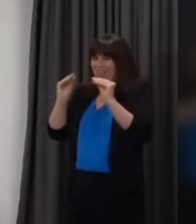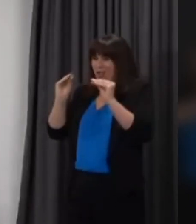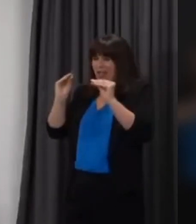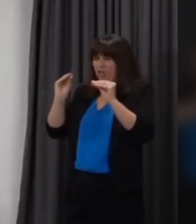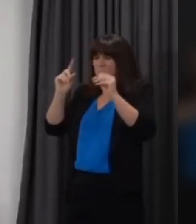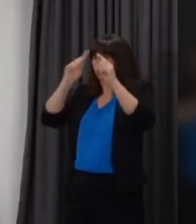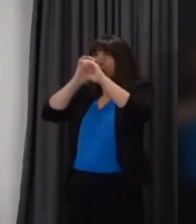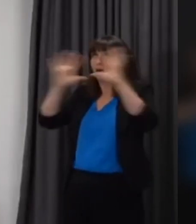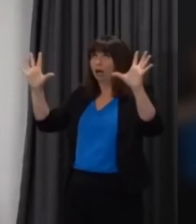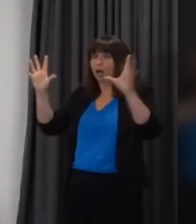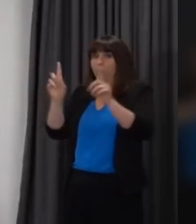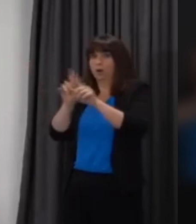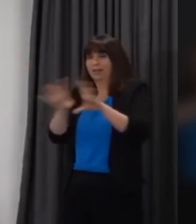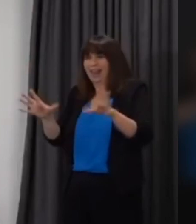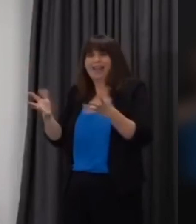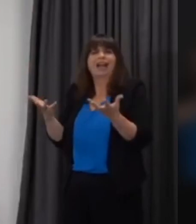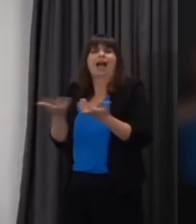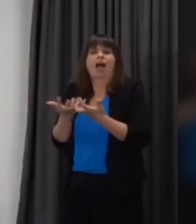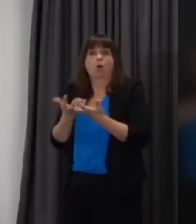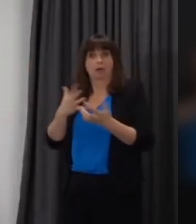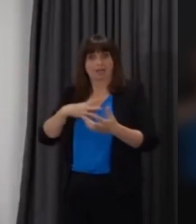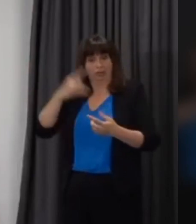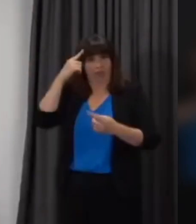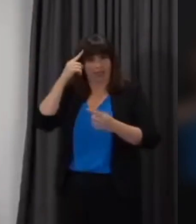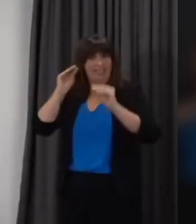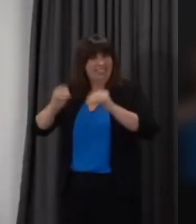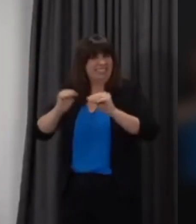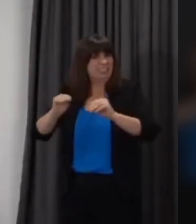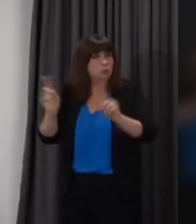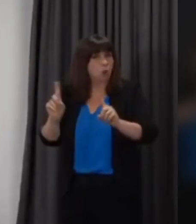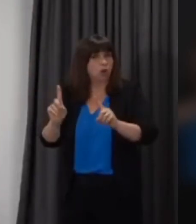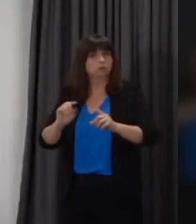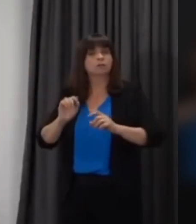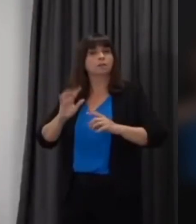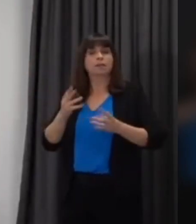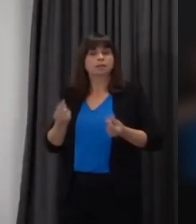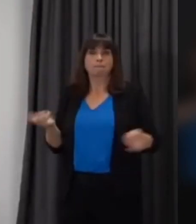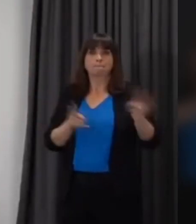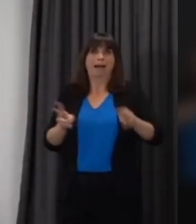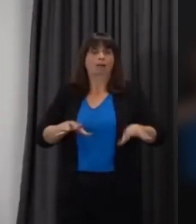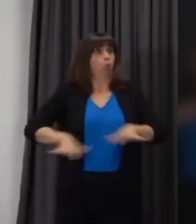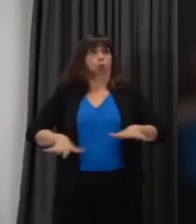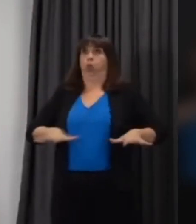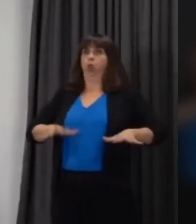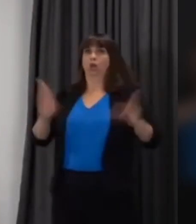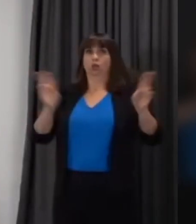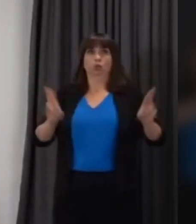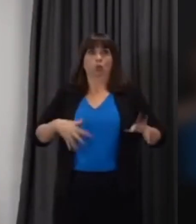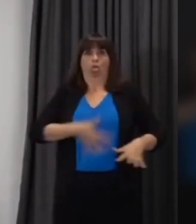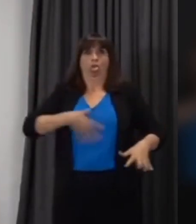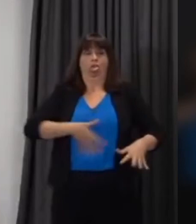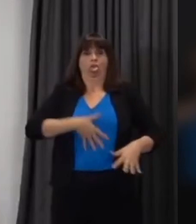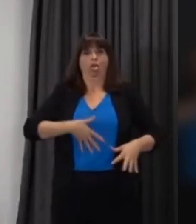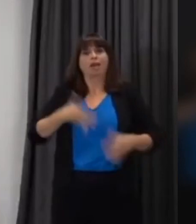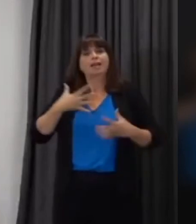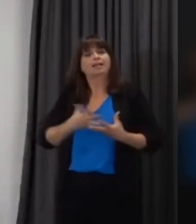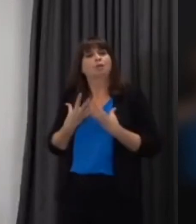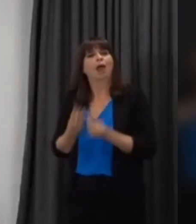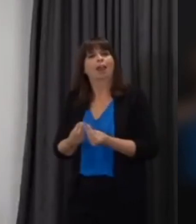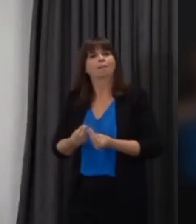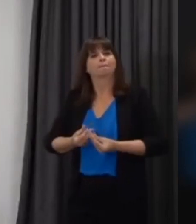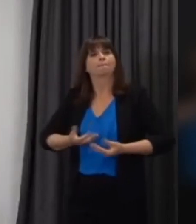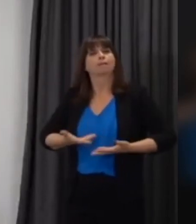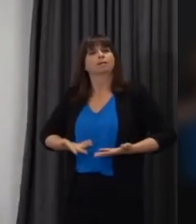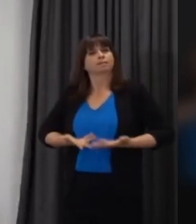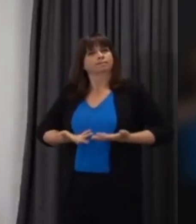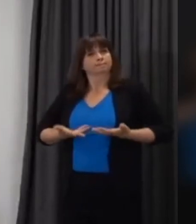going back to school addressing their mental health and well-being for some children it might be a real shock to go back into the into the classroom but also to